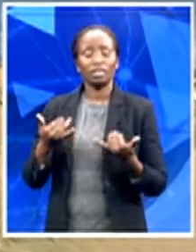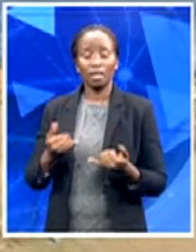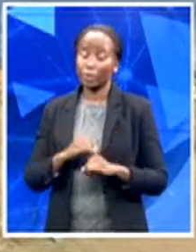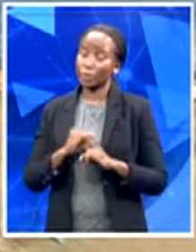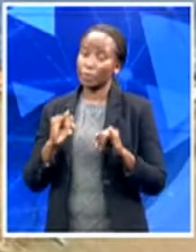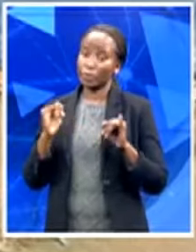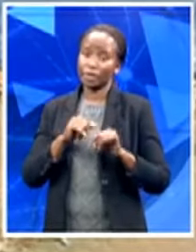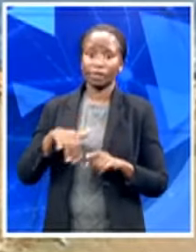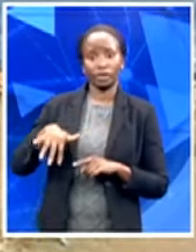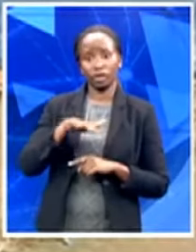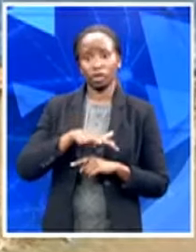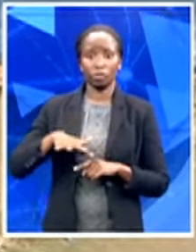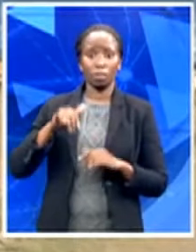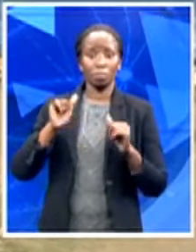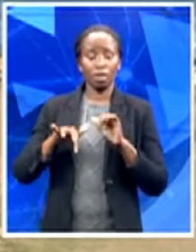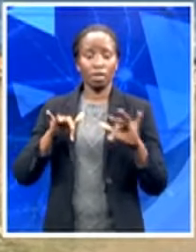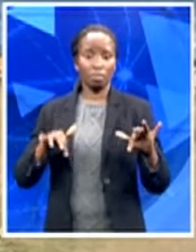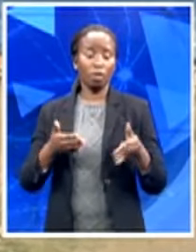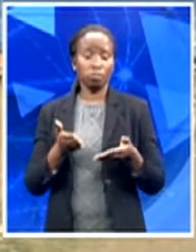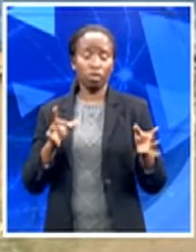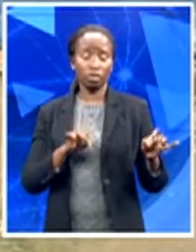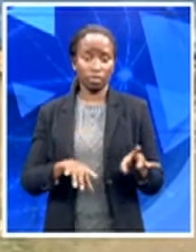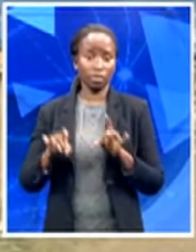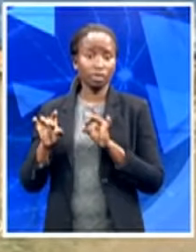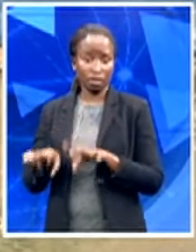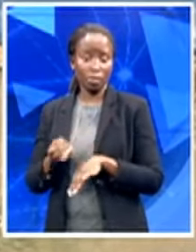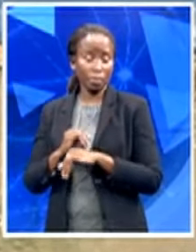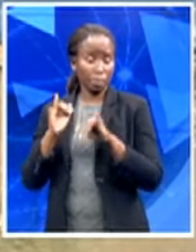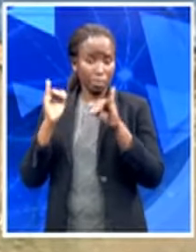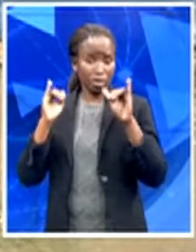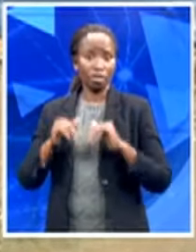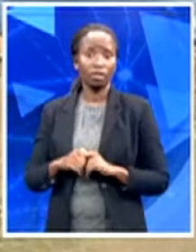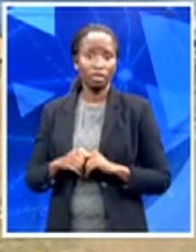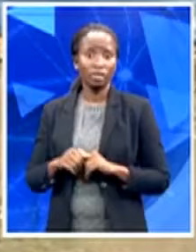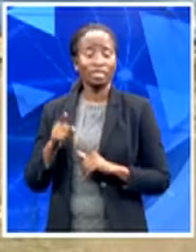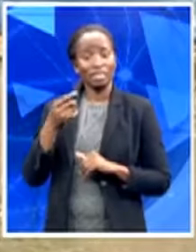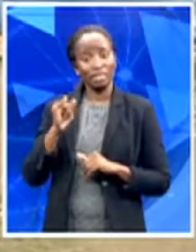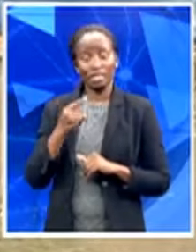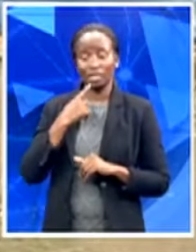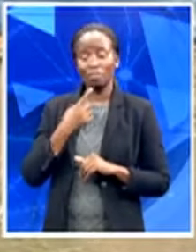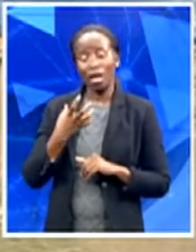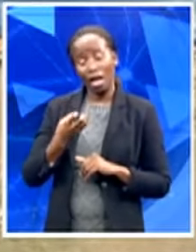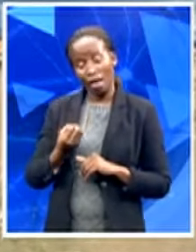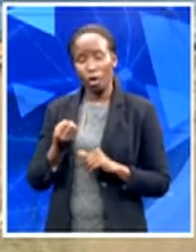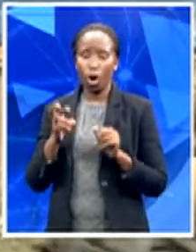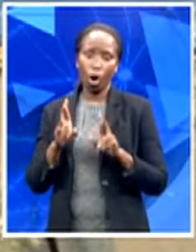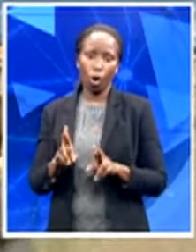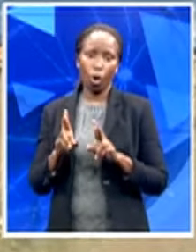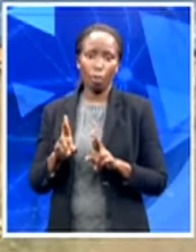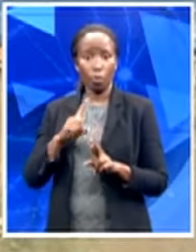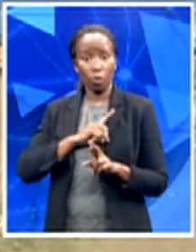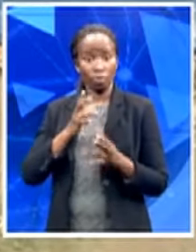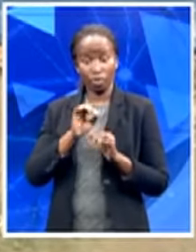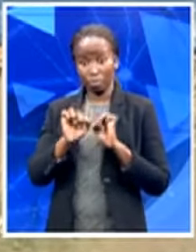They still have the shimmer of hope in their eyes as their future lies ahead of them.